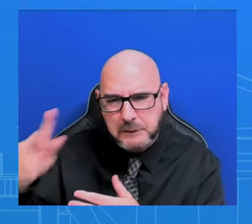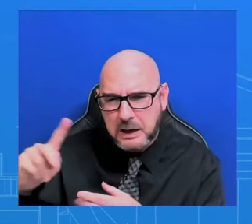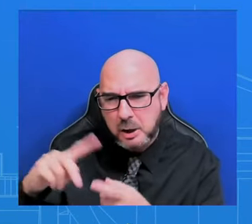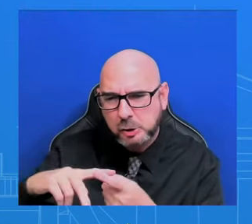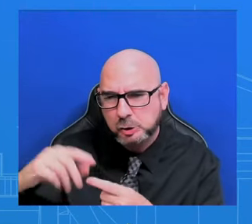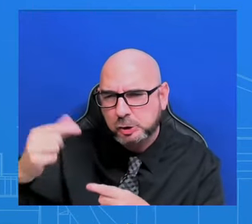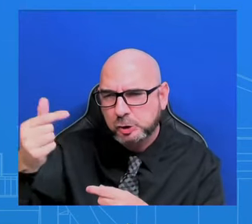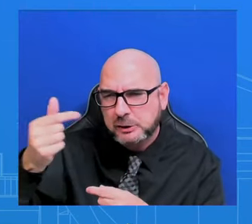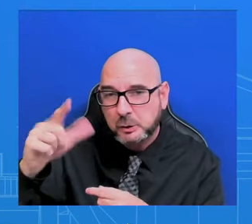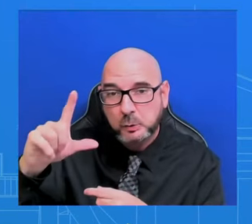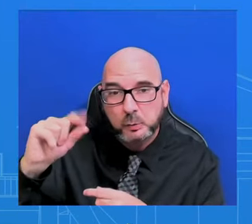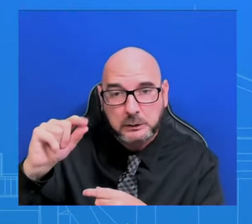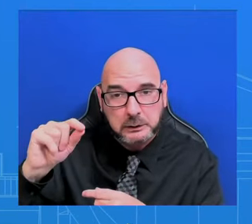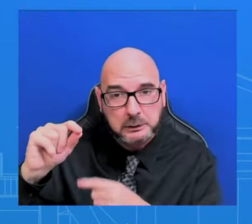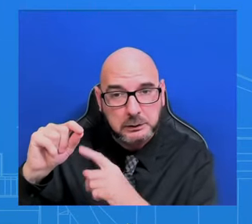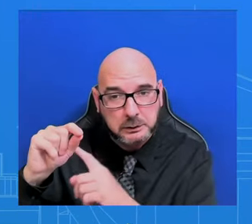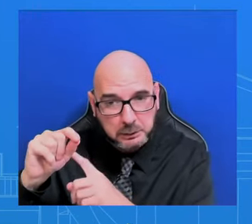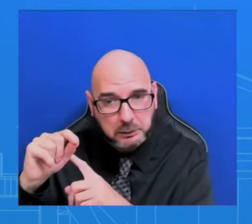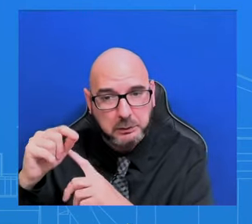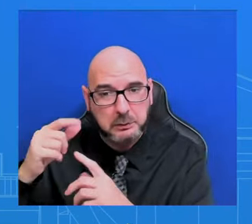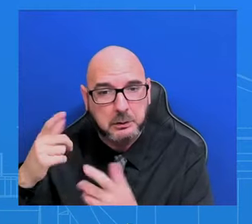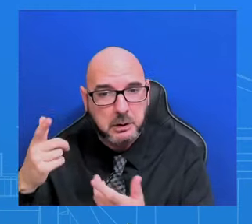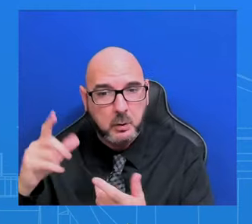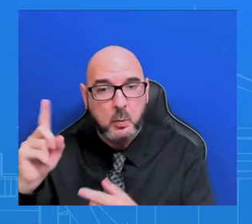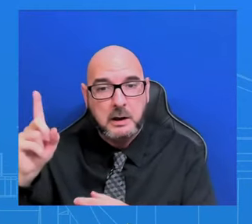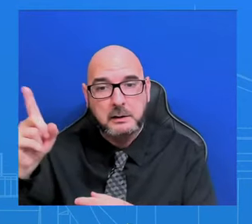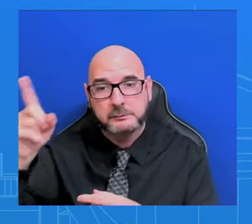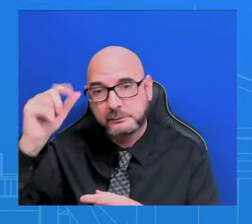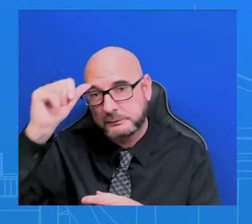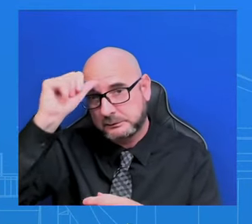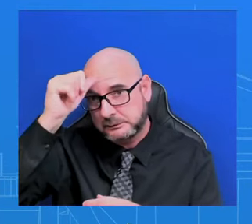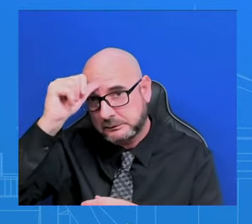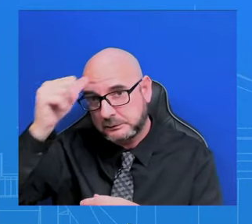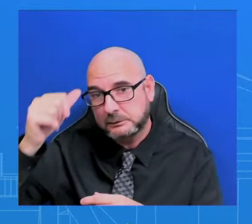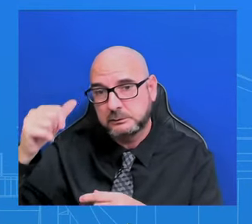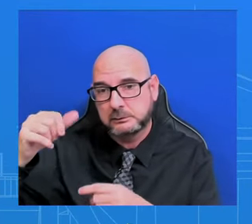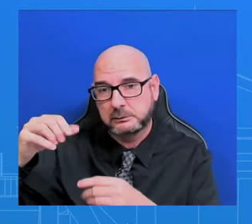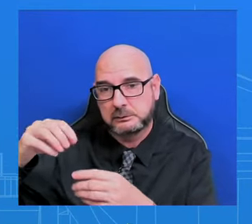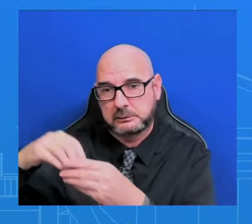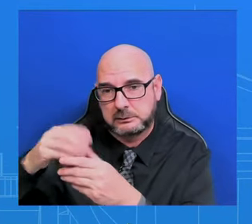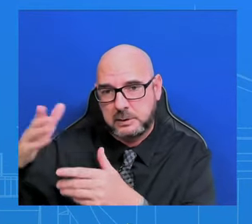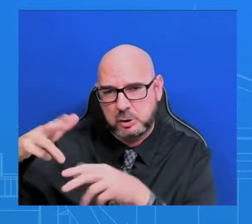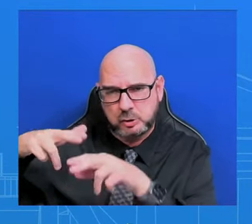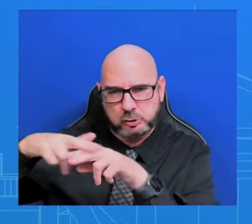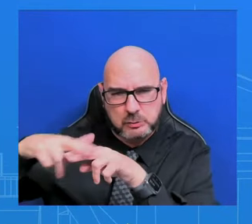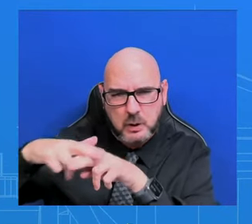sort of rail and waterway trade pipeline. The economic portal. Yeah.